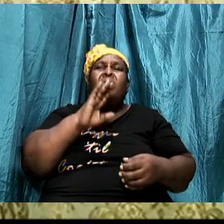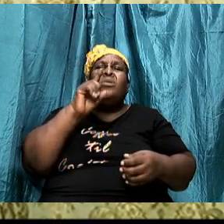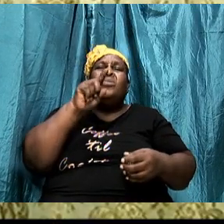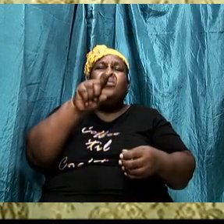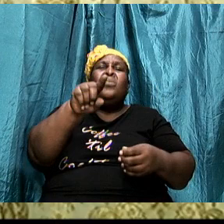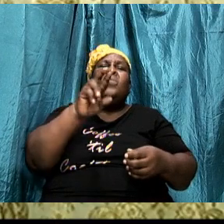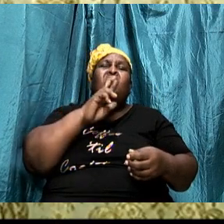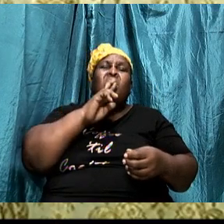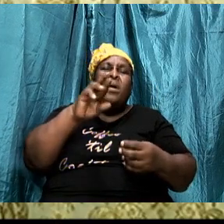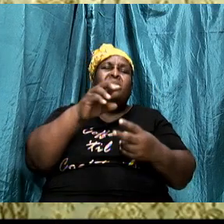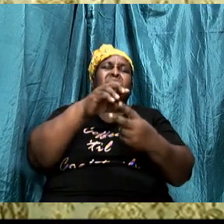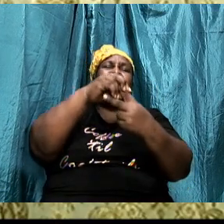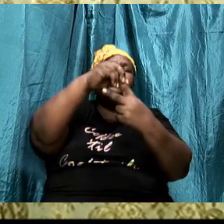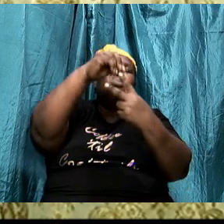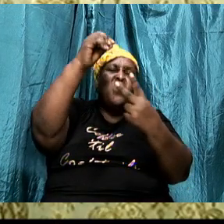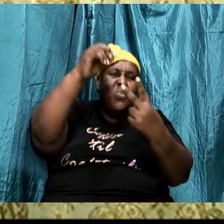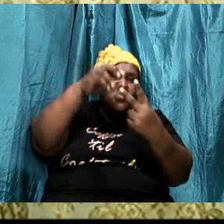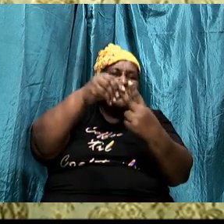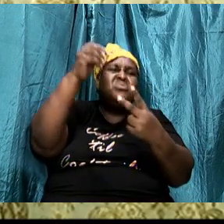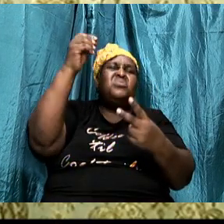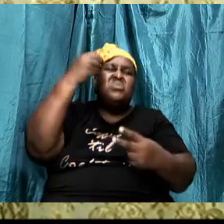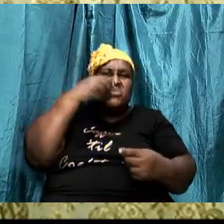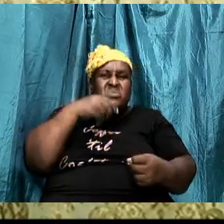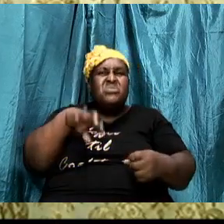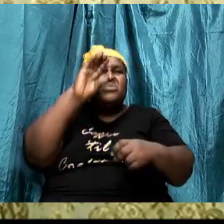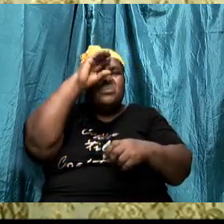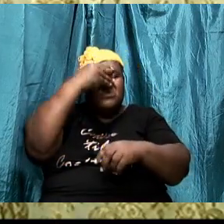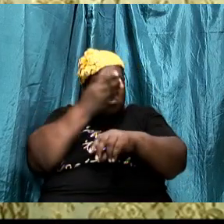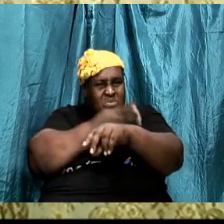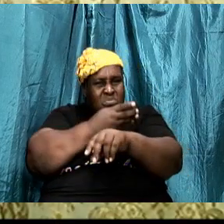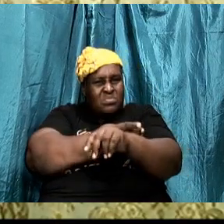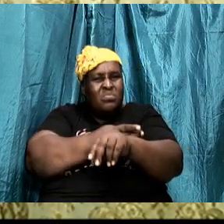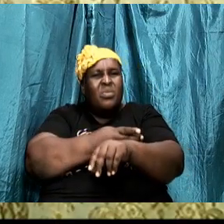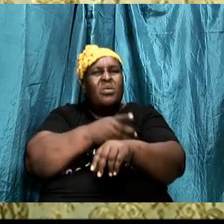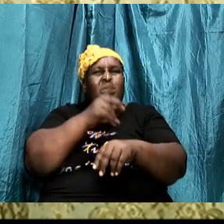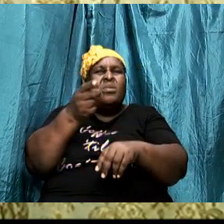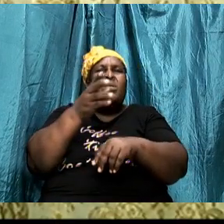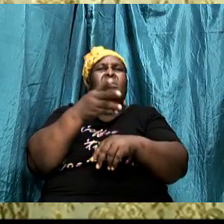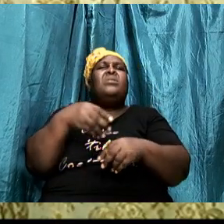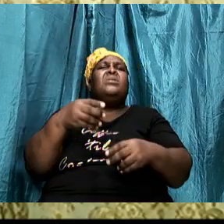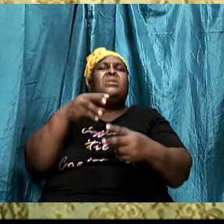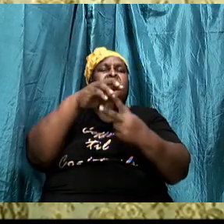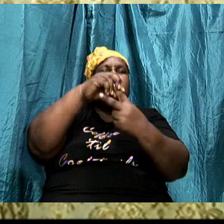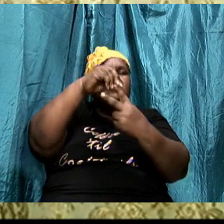an hear to the earthly possession you are an hear to the heavenly possession